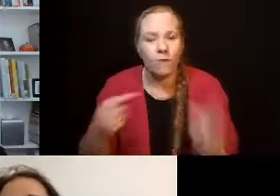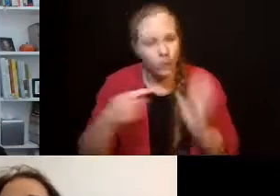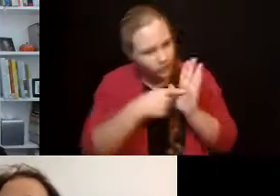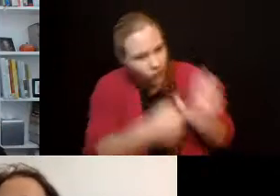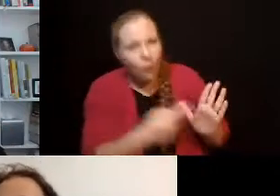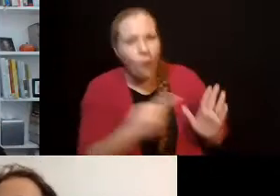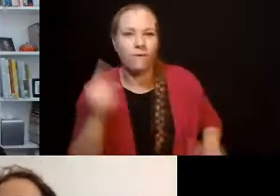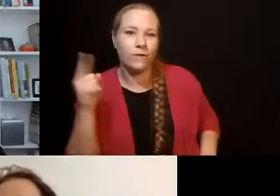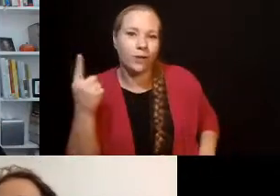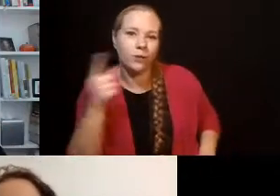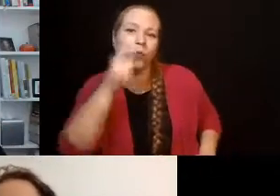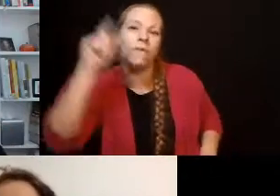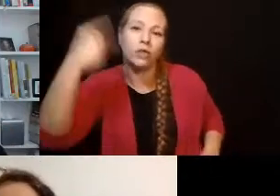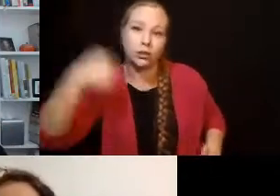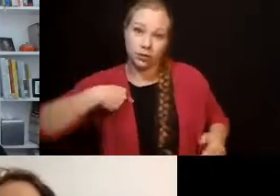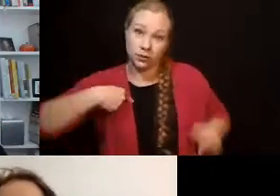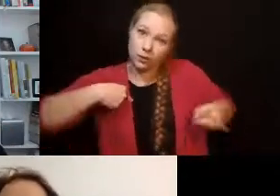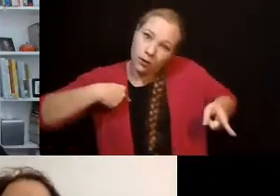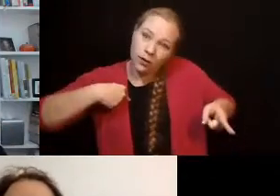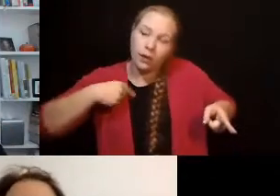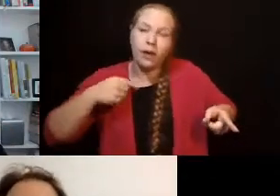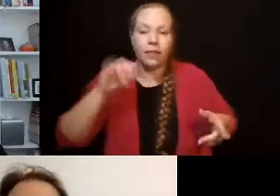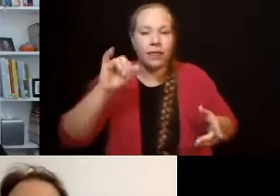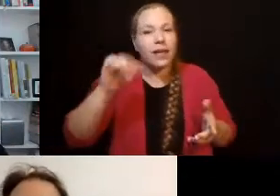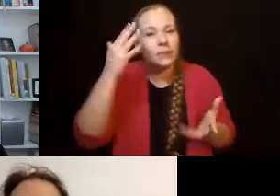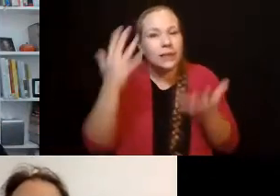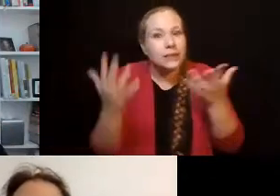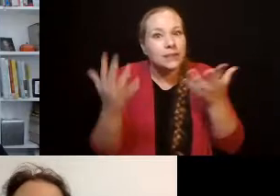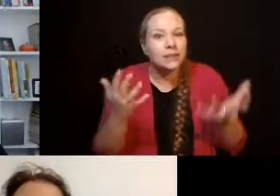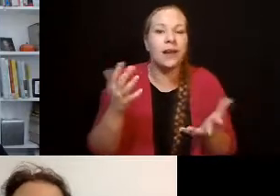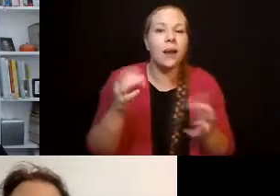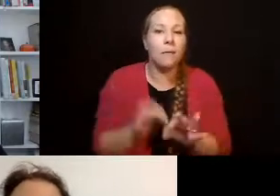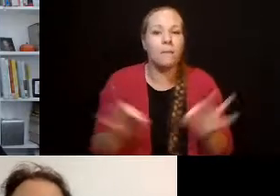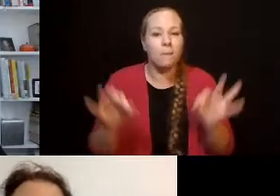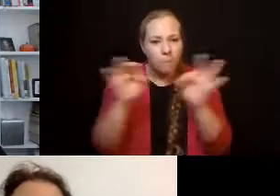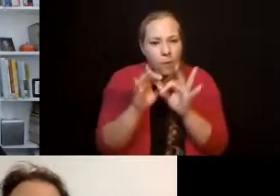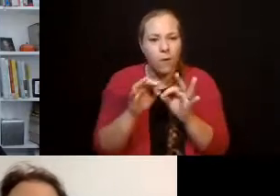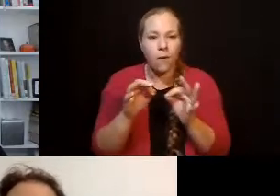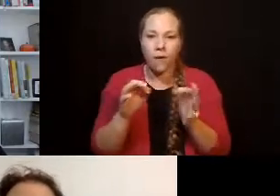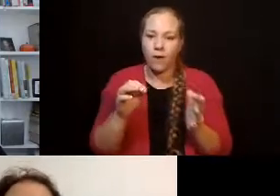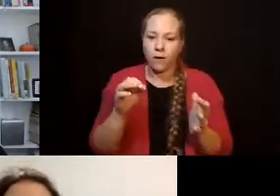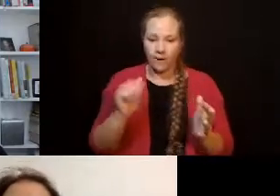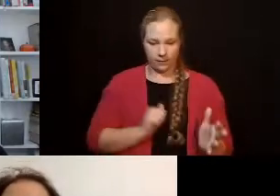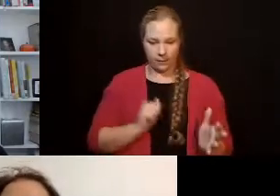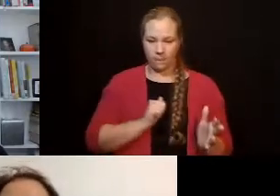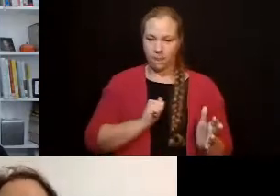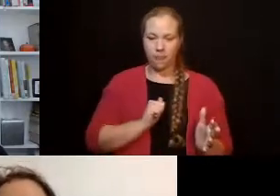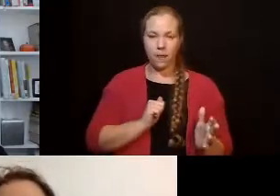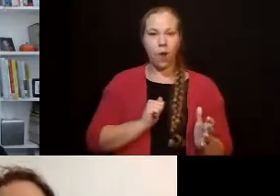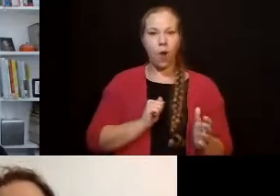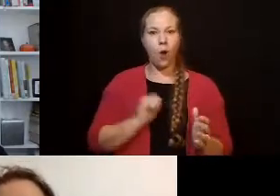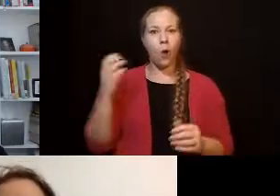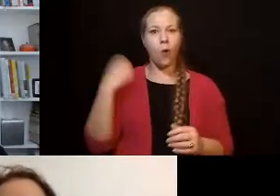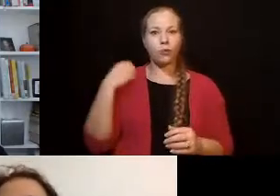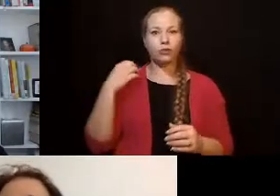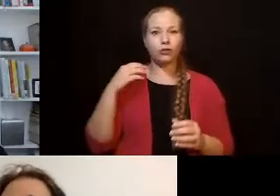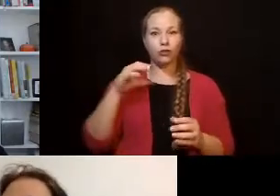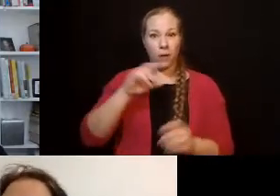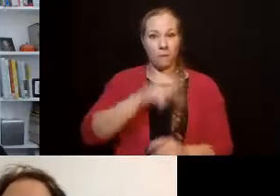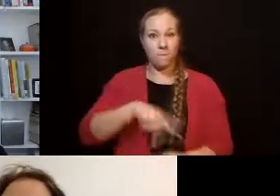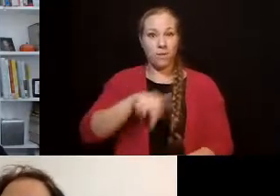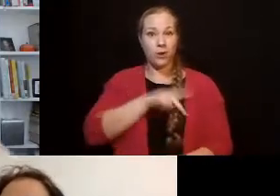And that's where that personal coach can come in as well. Because I'm here to tell you, Jesse's going to enjoy things